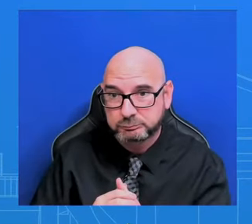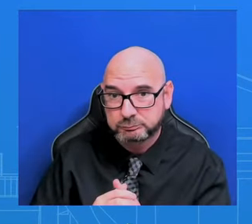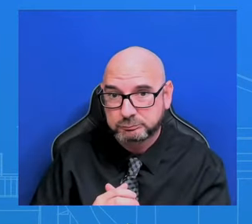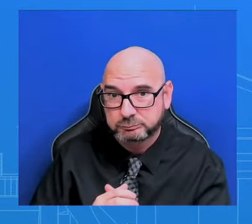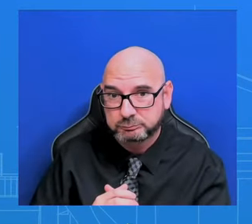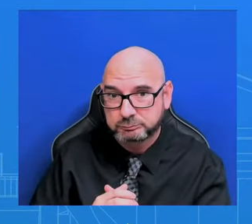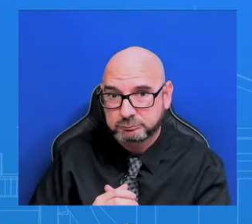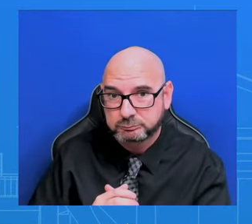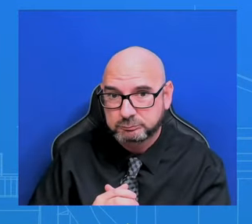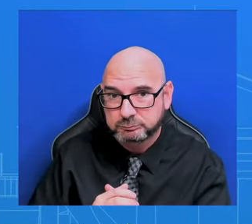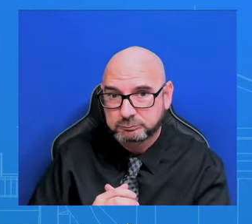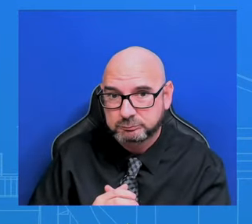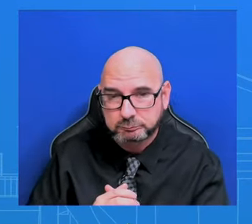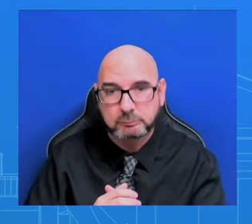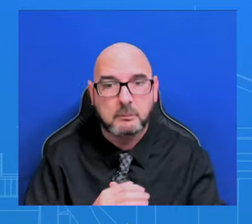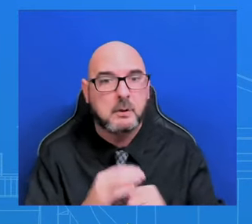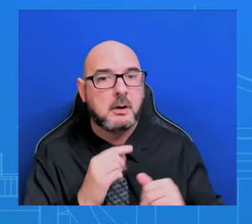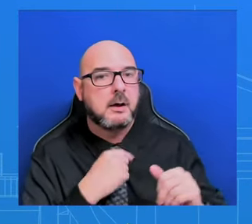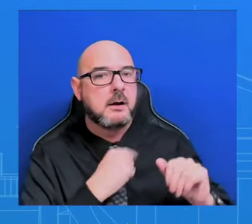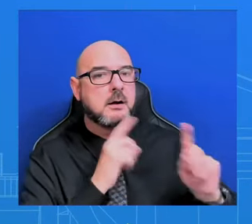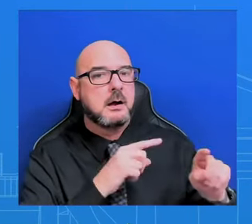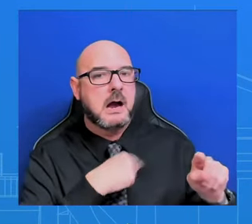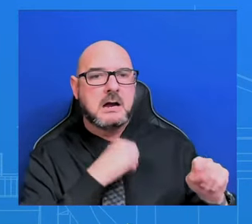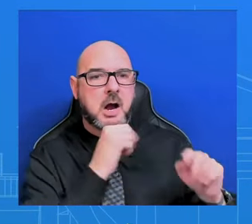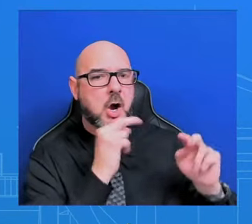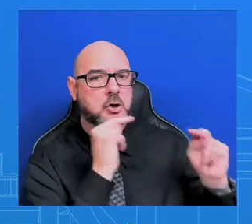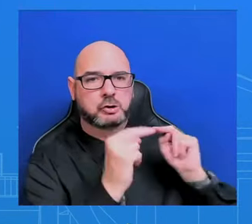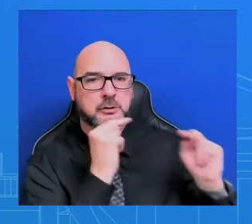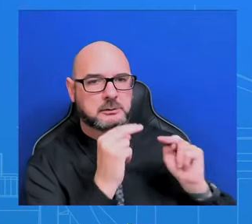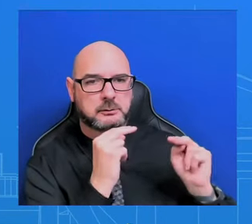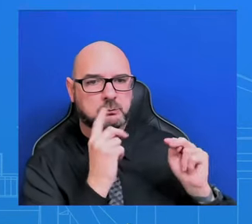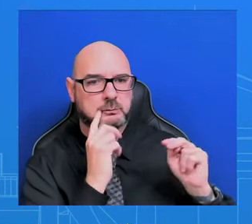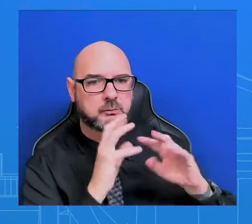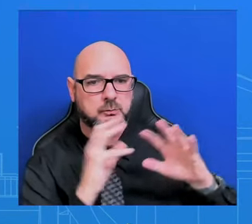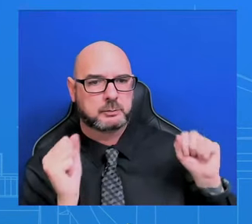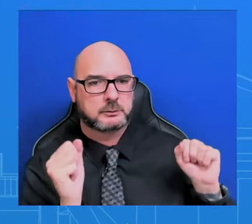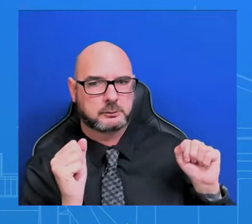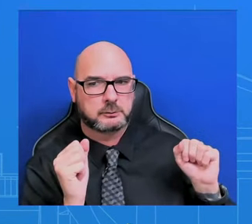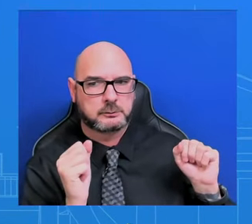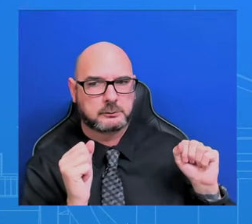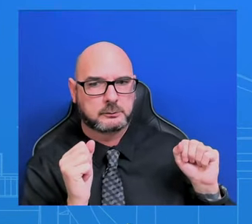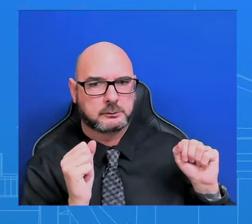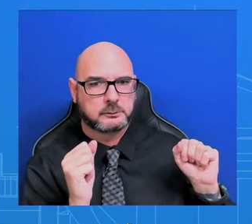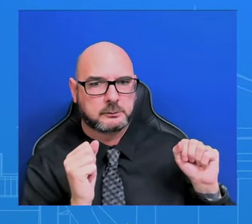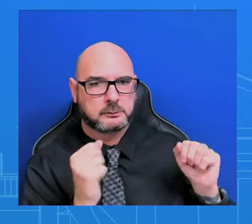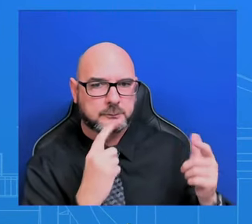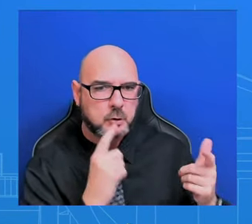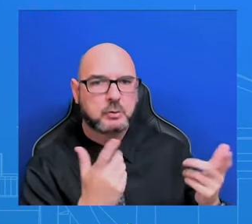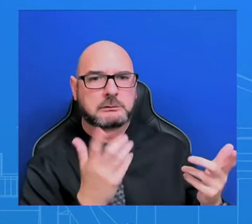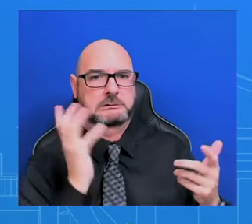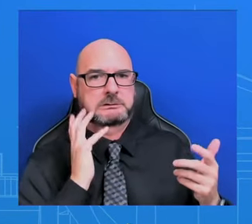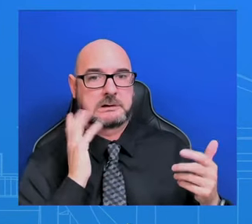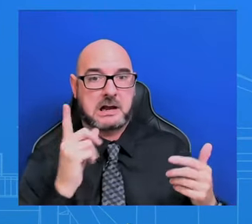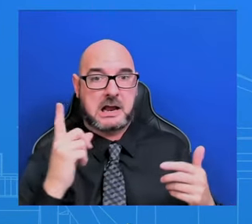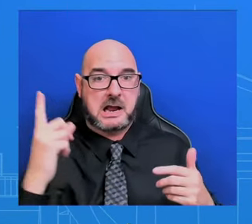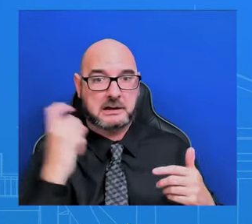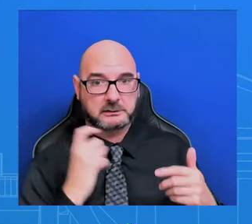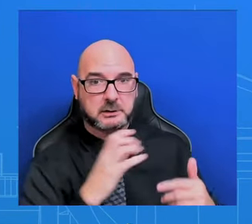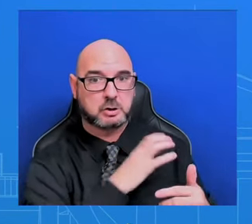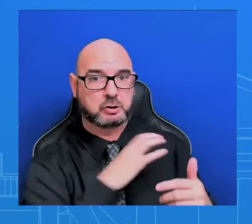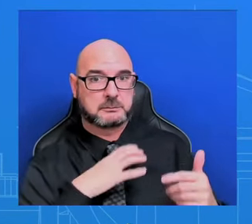in public here. The president's supplemental request that we put forward way back in October was thoughtful.